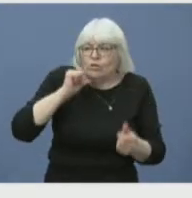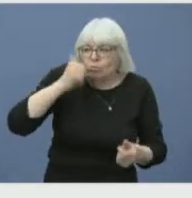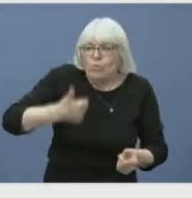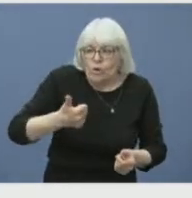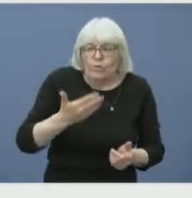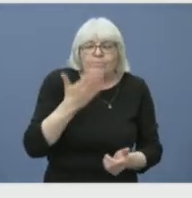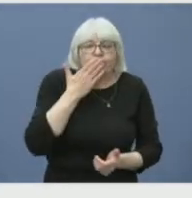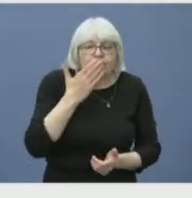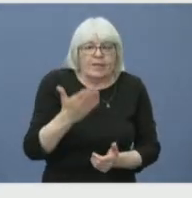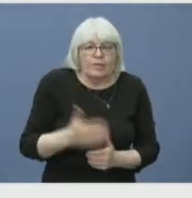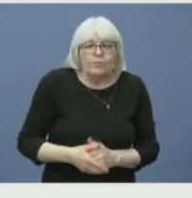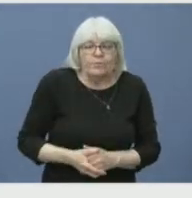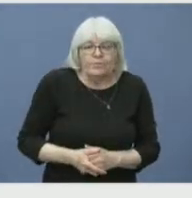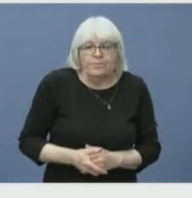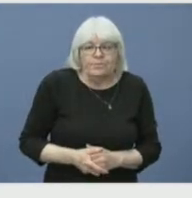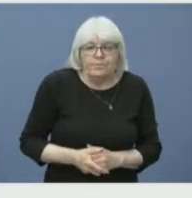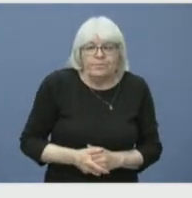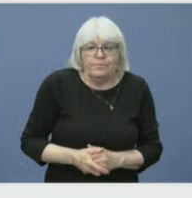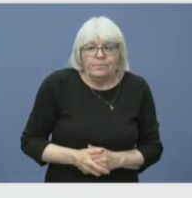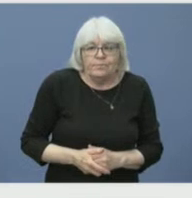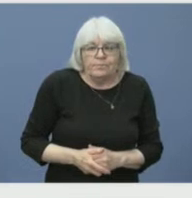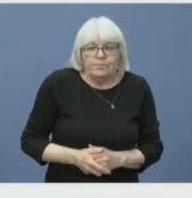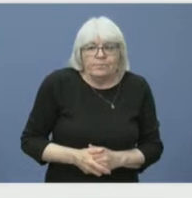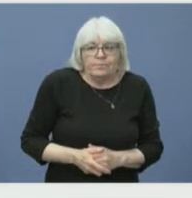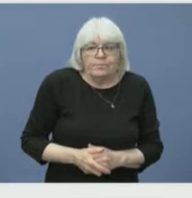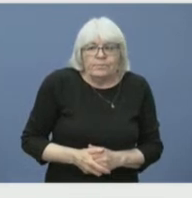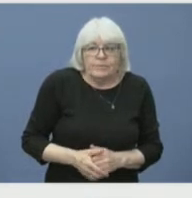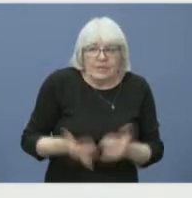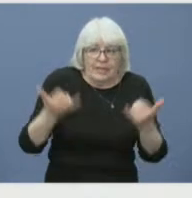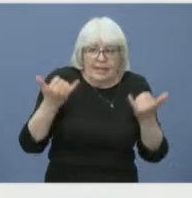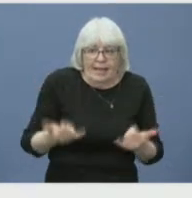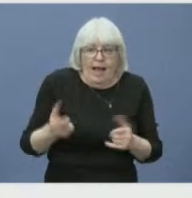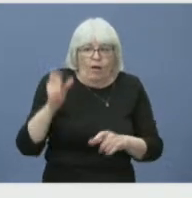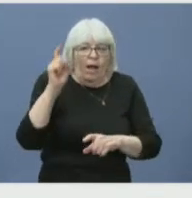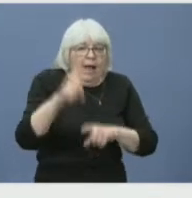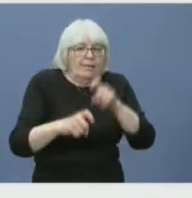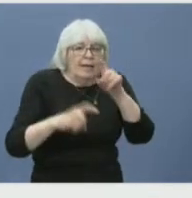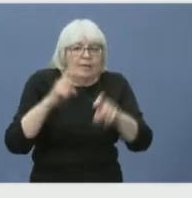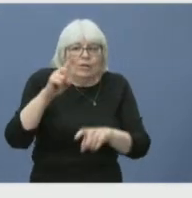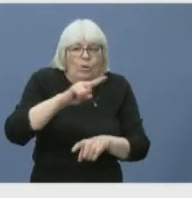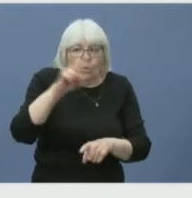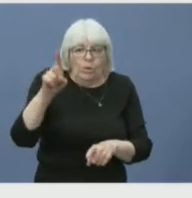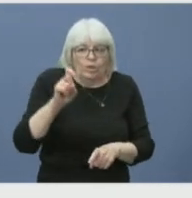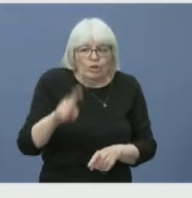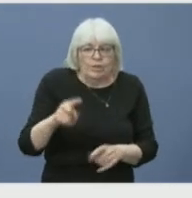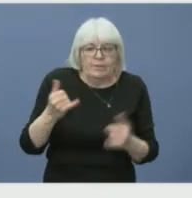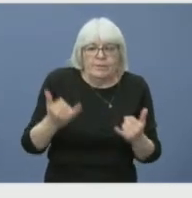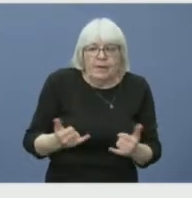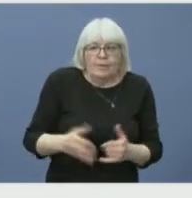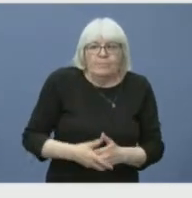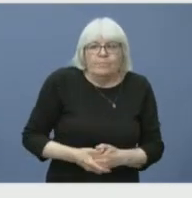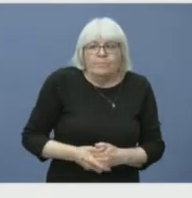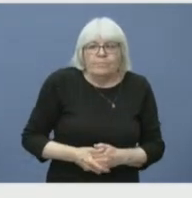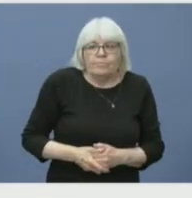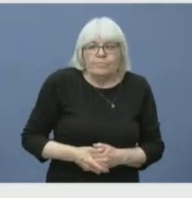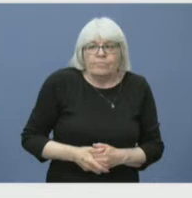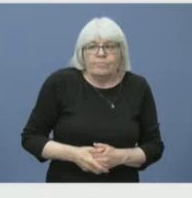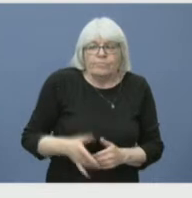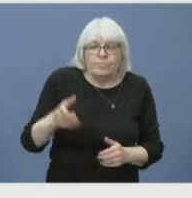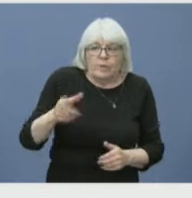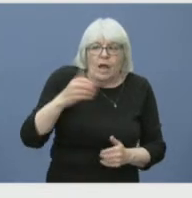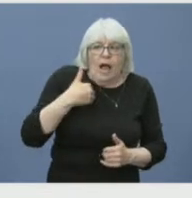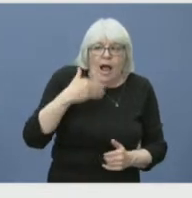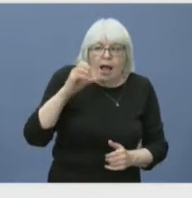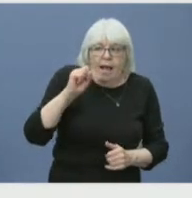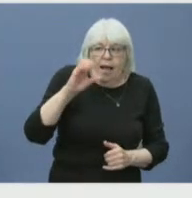the quick Q&A portion now with media. Before we do, I'll just let folks know that we have Scott Tingley, Manager of Forest